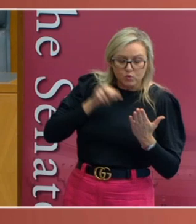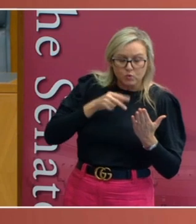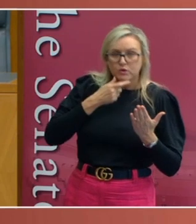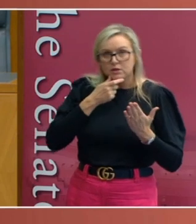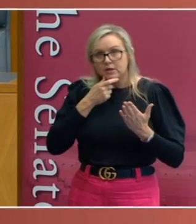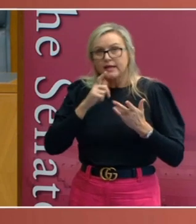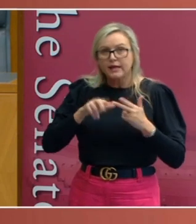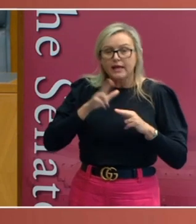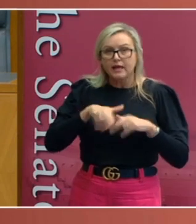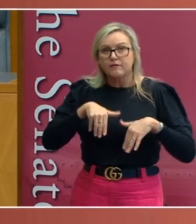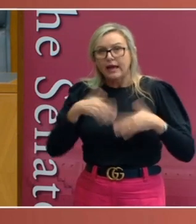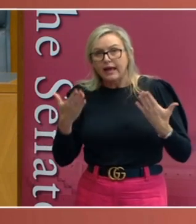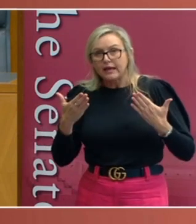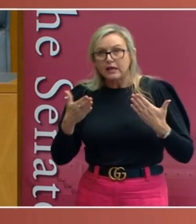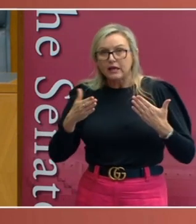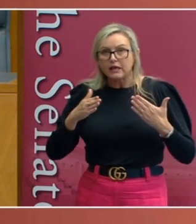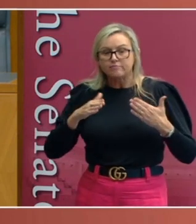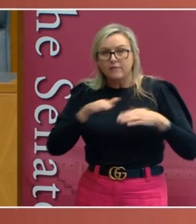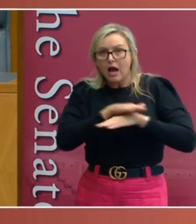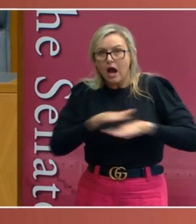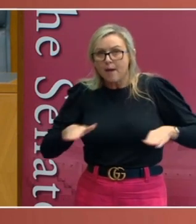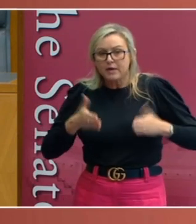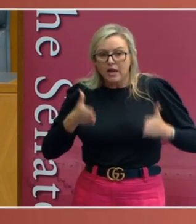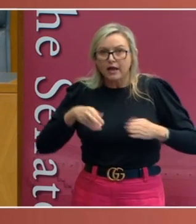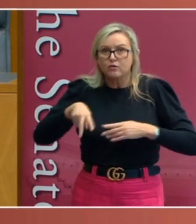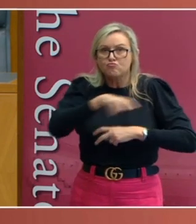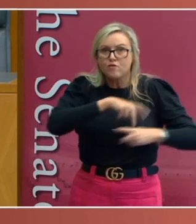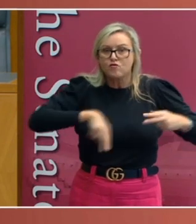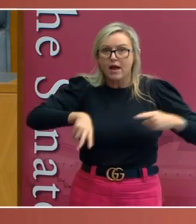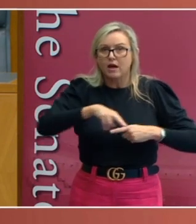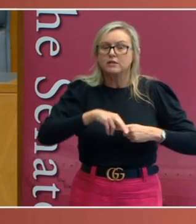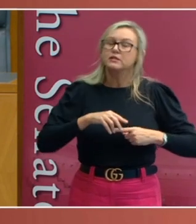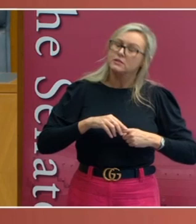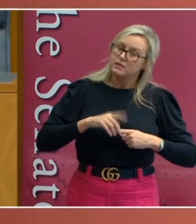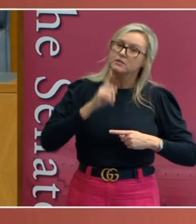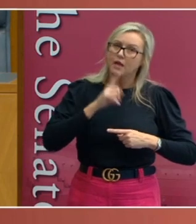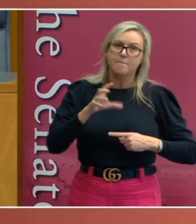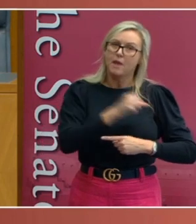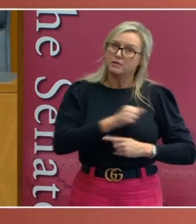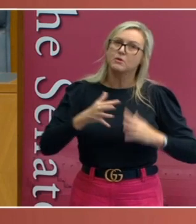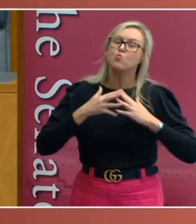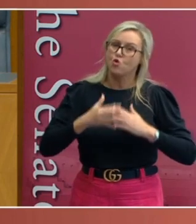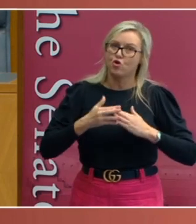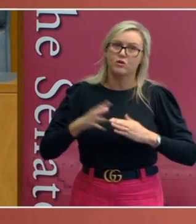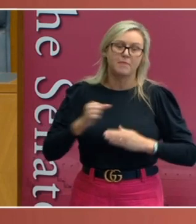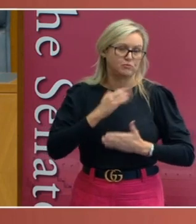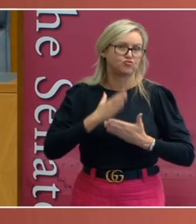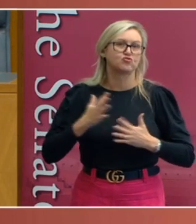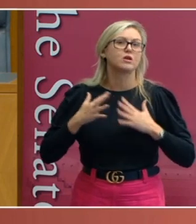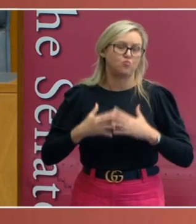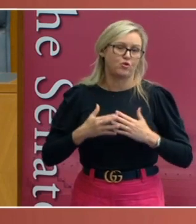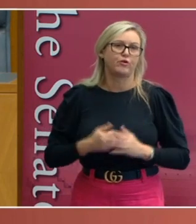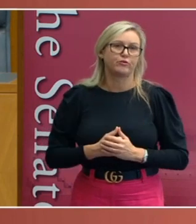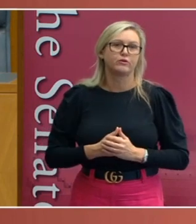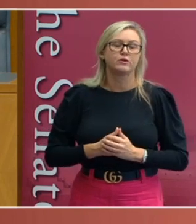restriction must be proportionate and the least intrusive way of achieving that particular purpose. Commonwealth